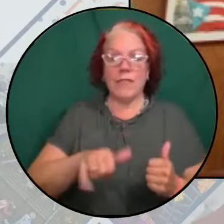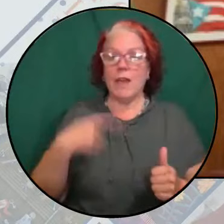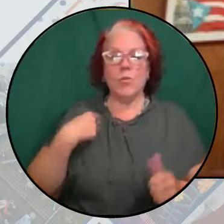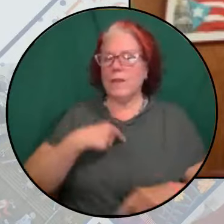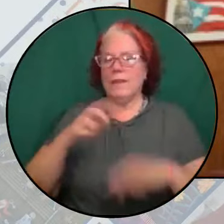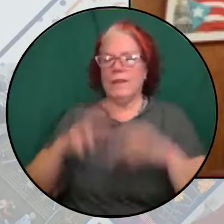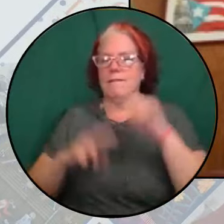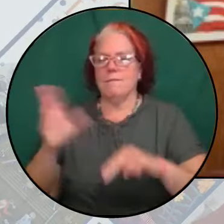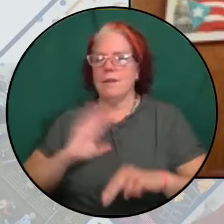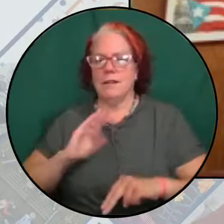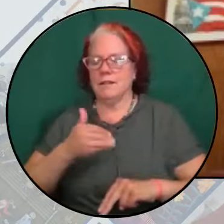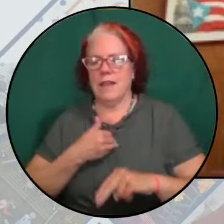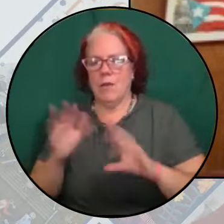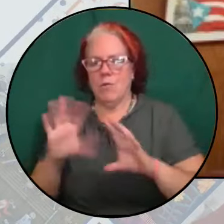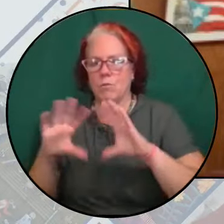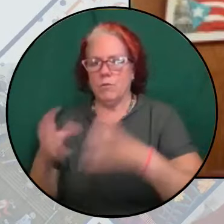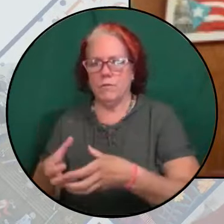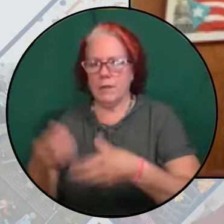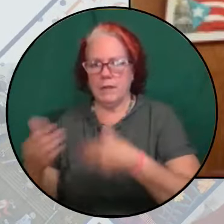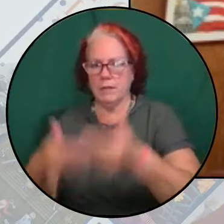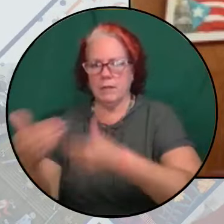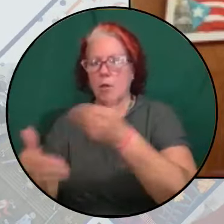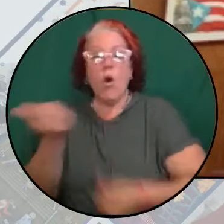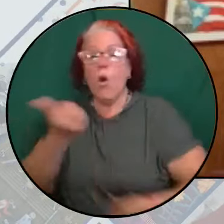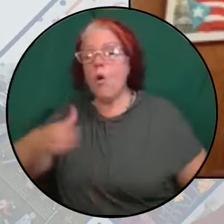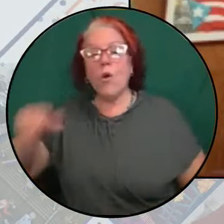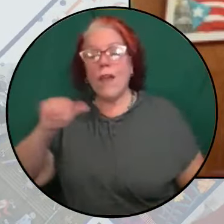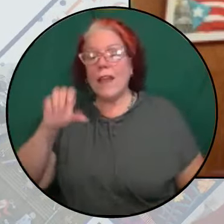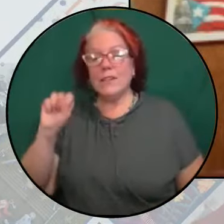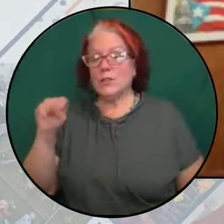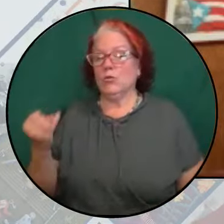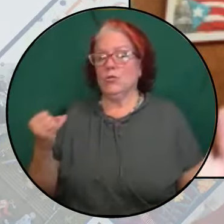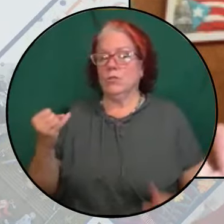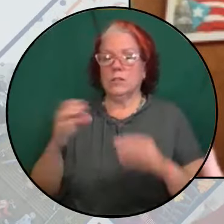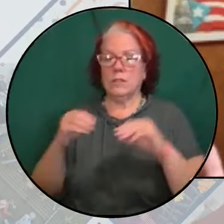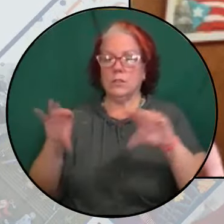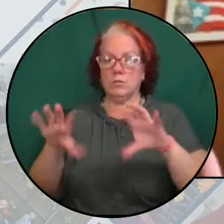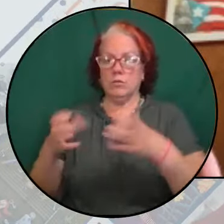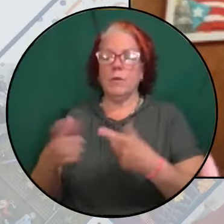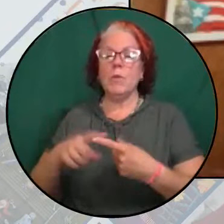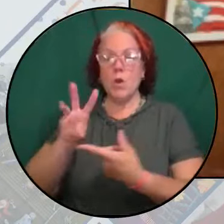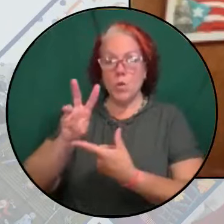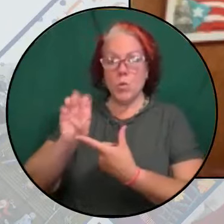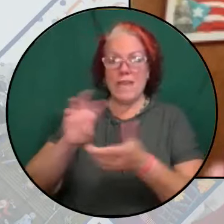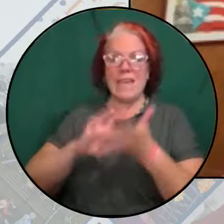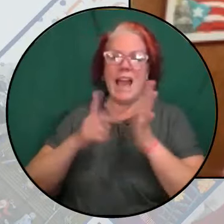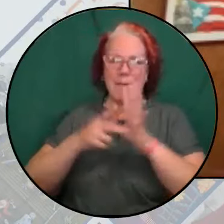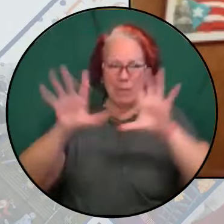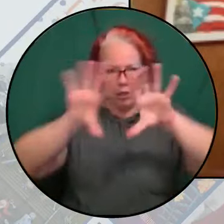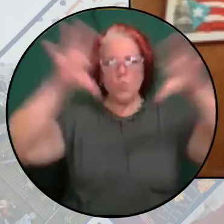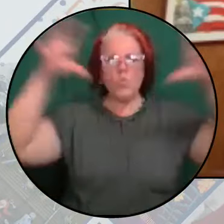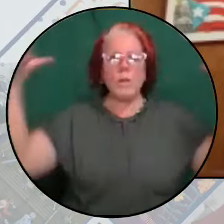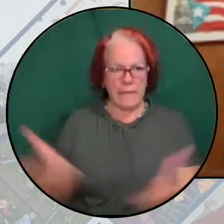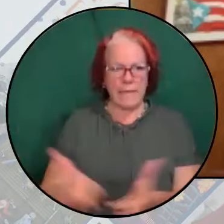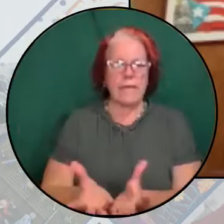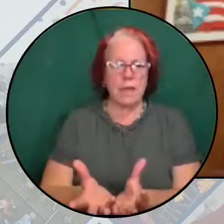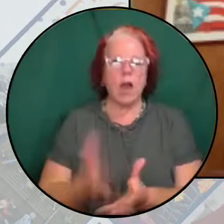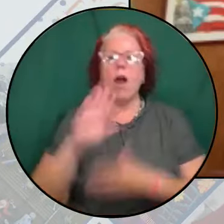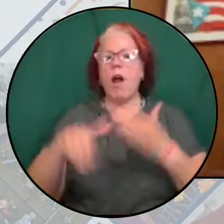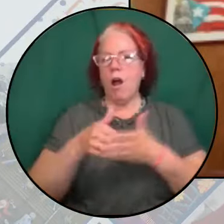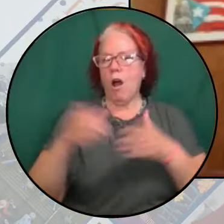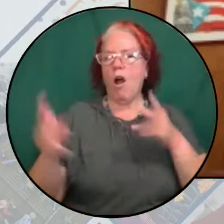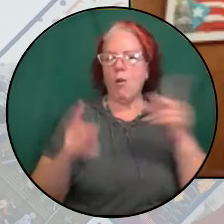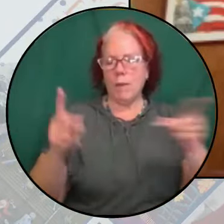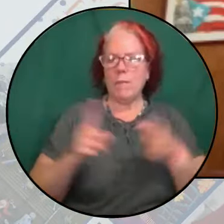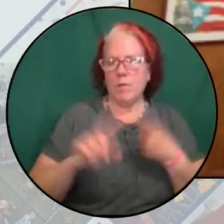movement, let alone any social justice movement. We, when I say we, it's the big we, right? It's all people of conscience. We're